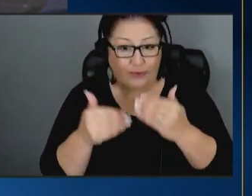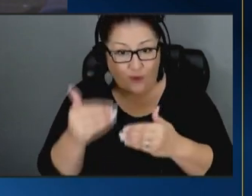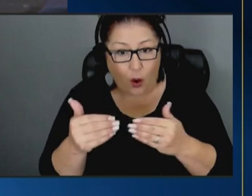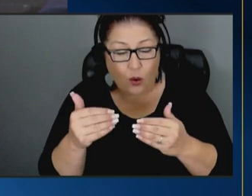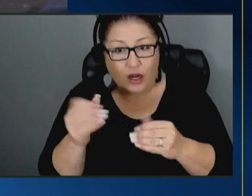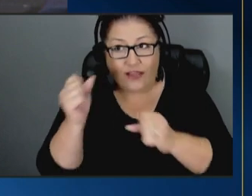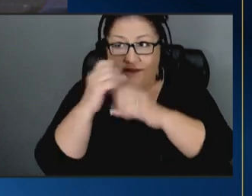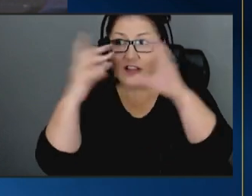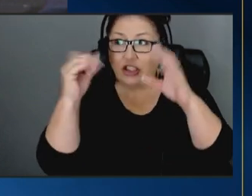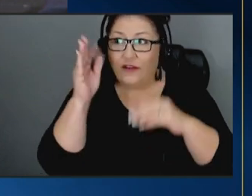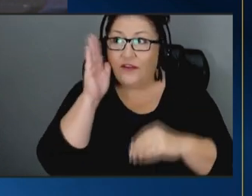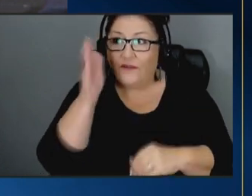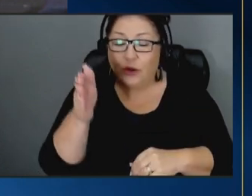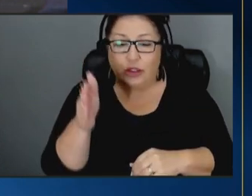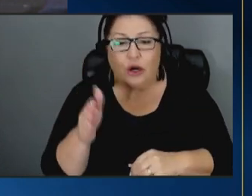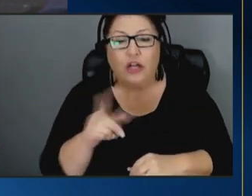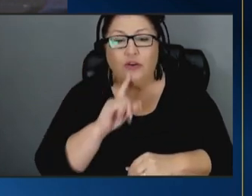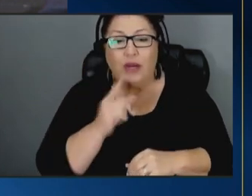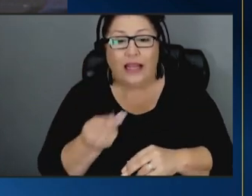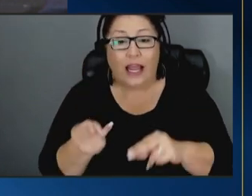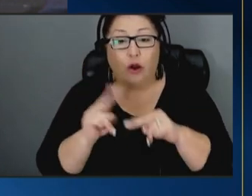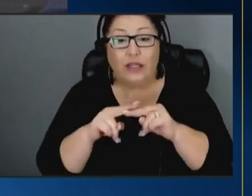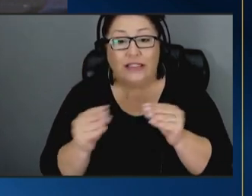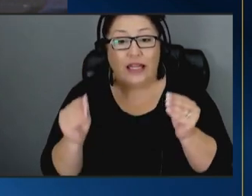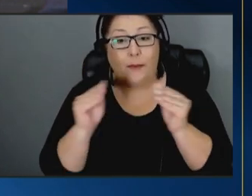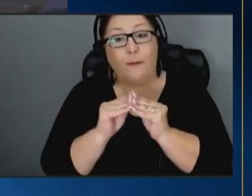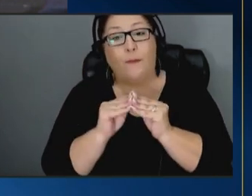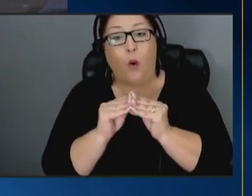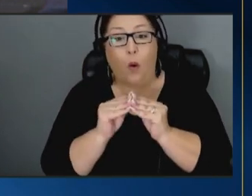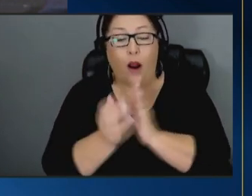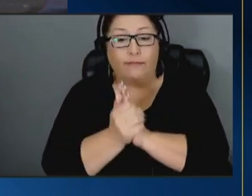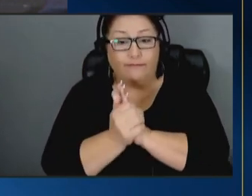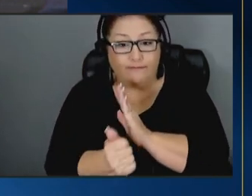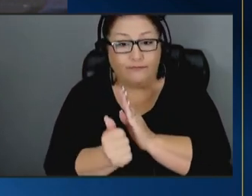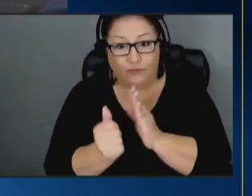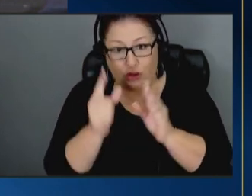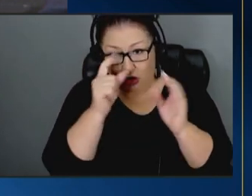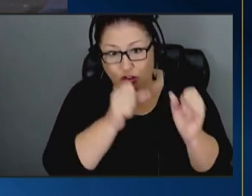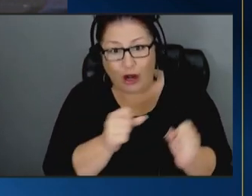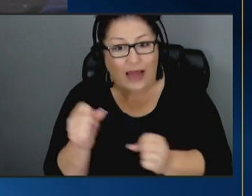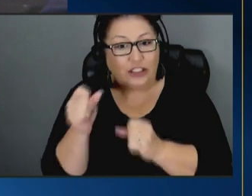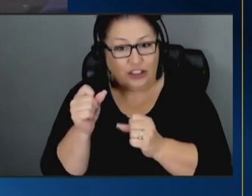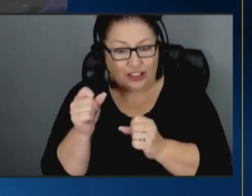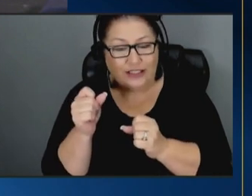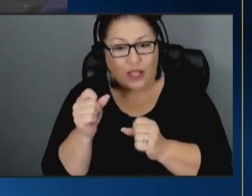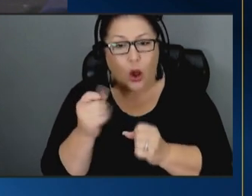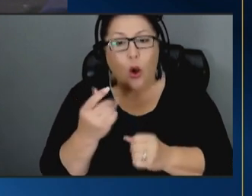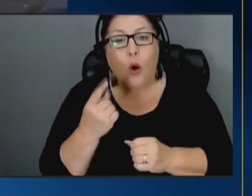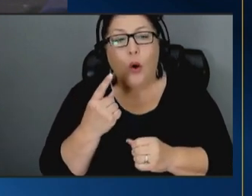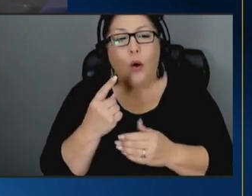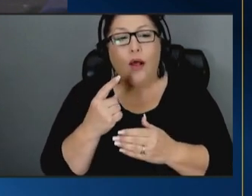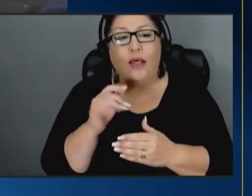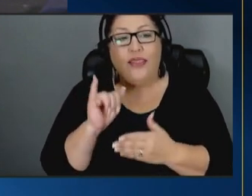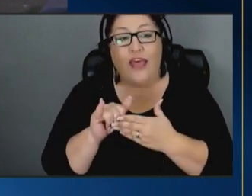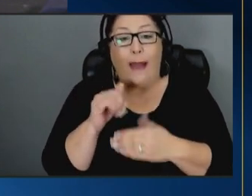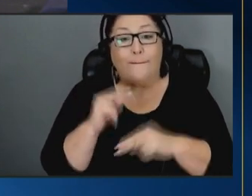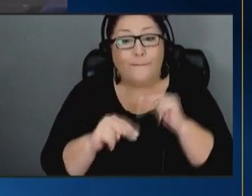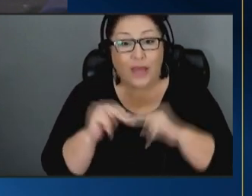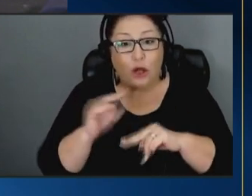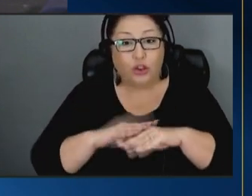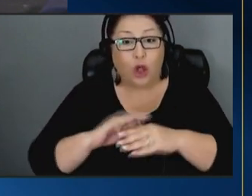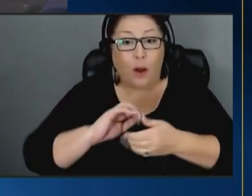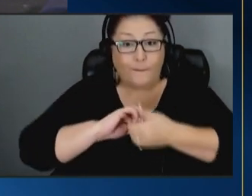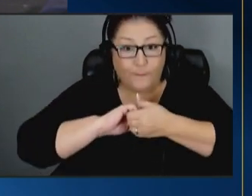future is an increasingly more sophisticated strategy right one that builds on partnerships and infrastructure